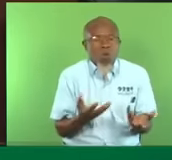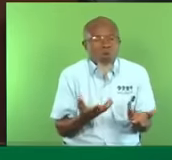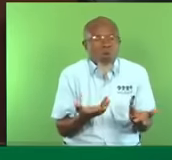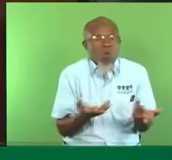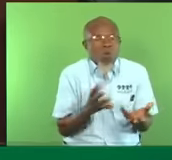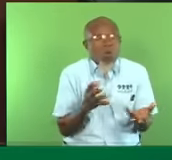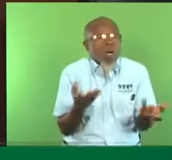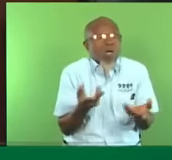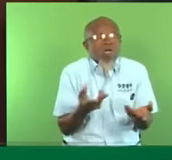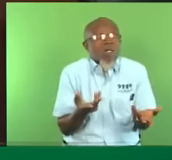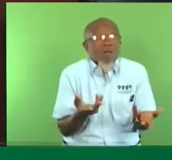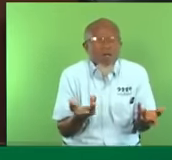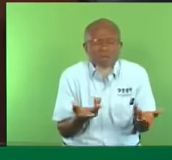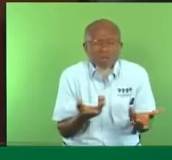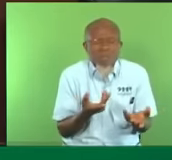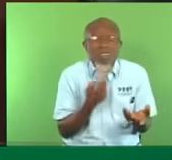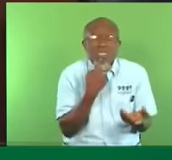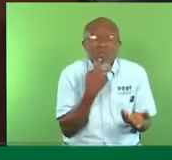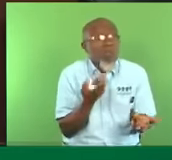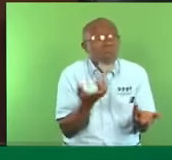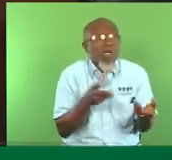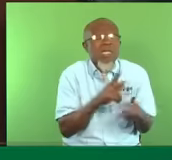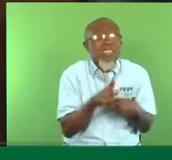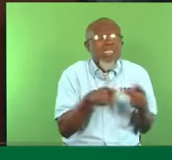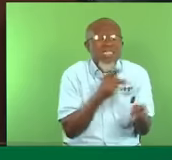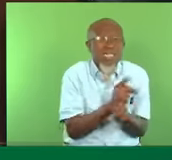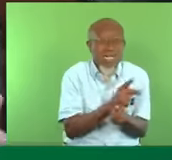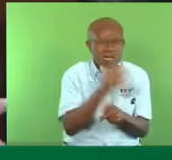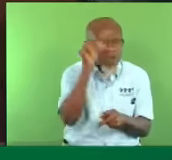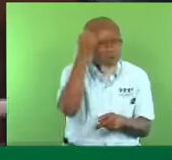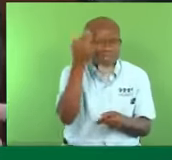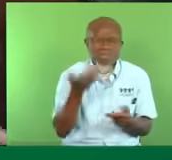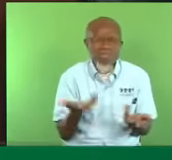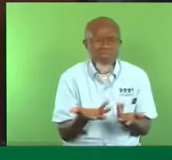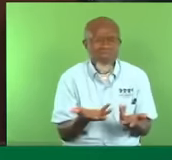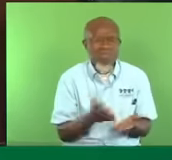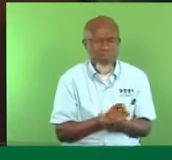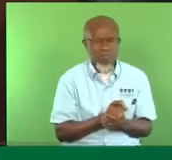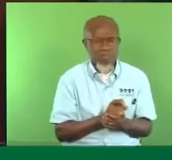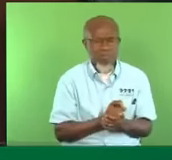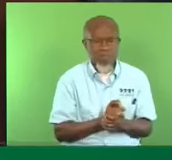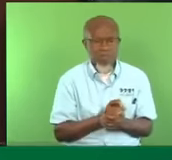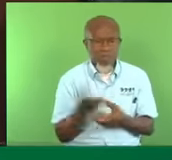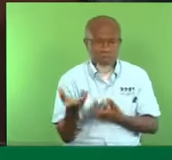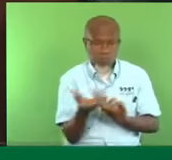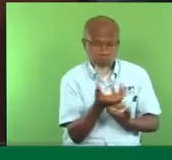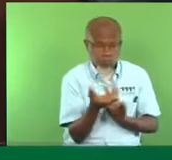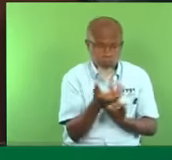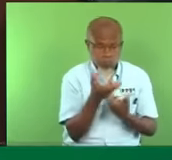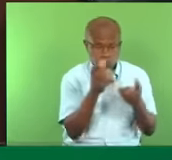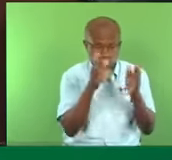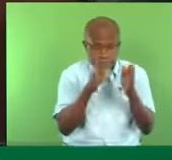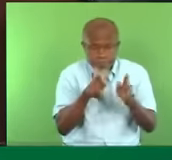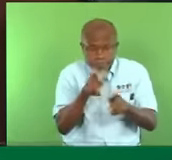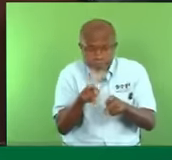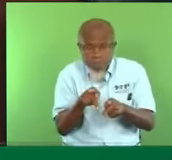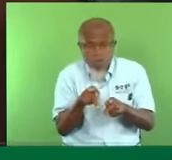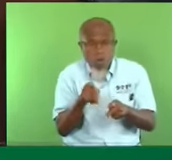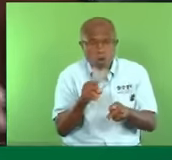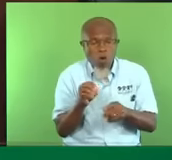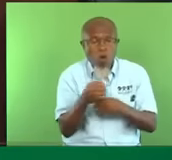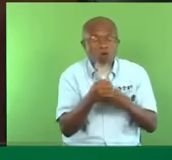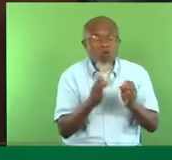Mr. Deputy Speaker? Mr. Deputy Speaker, the fire personnel has told us they lack proper gloves,